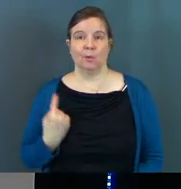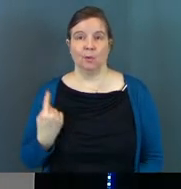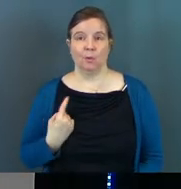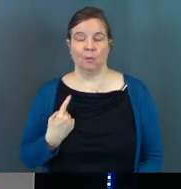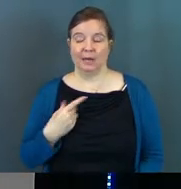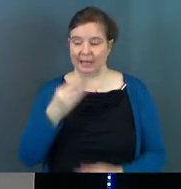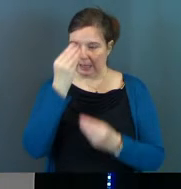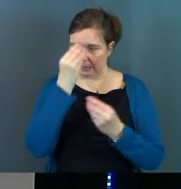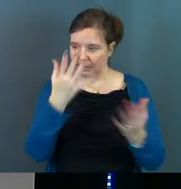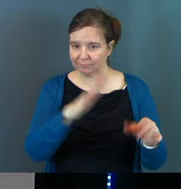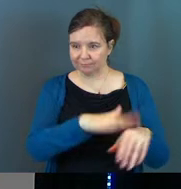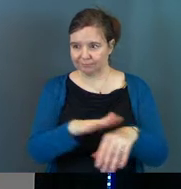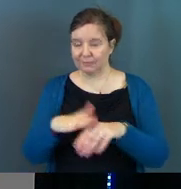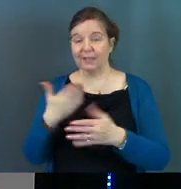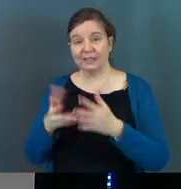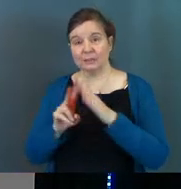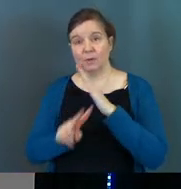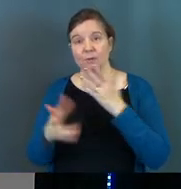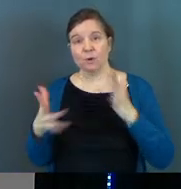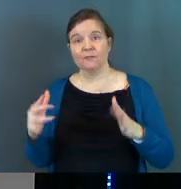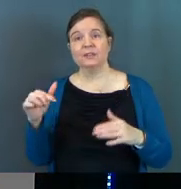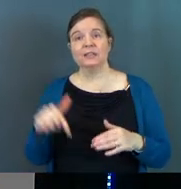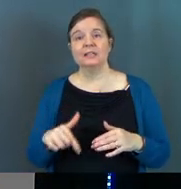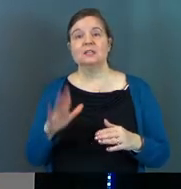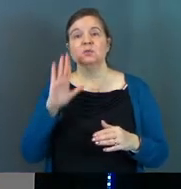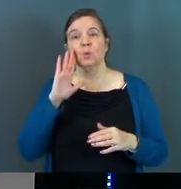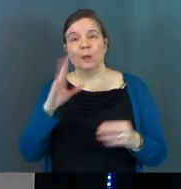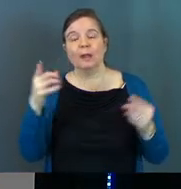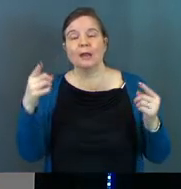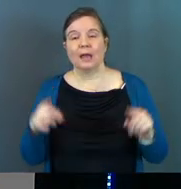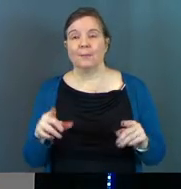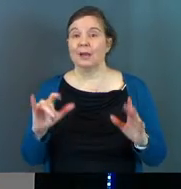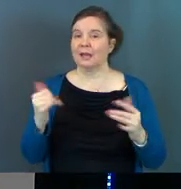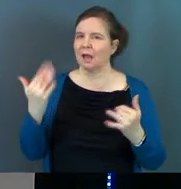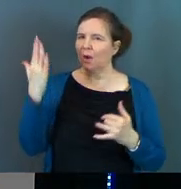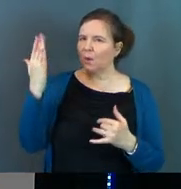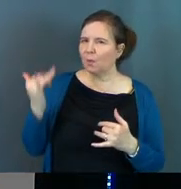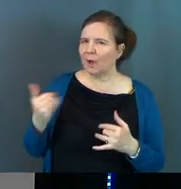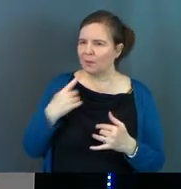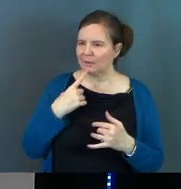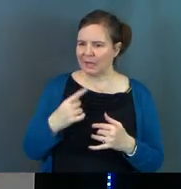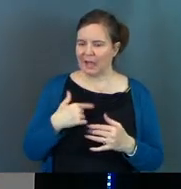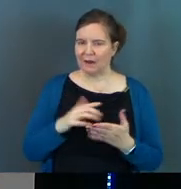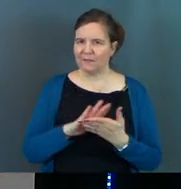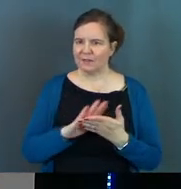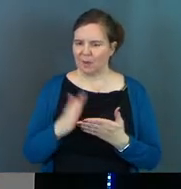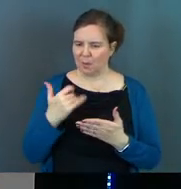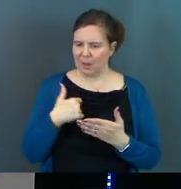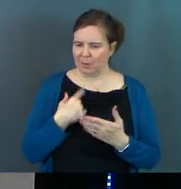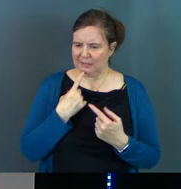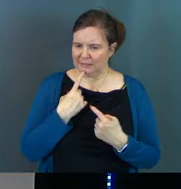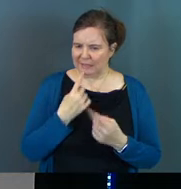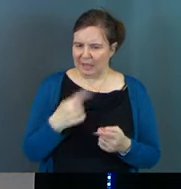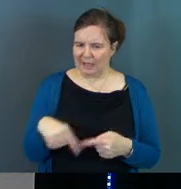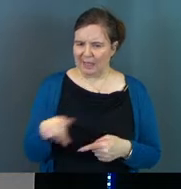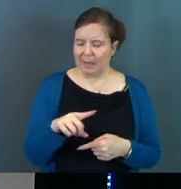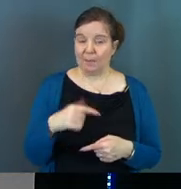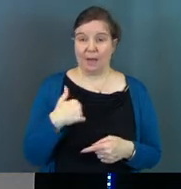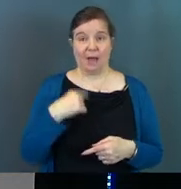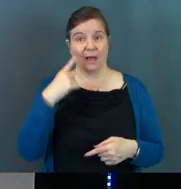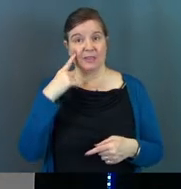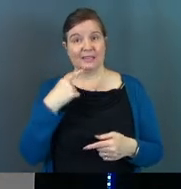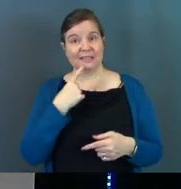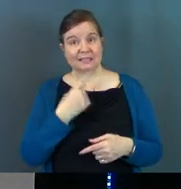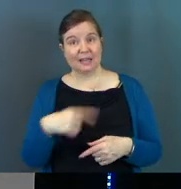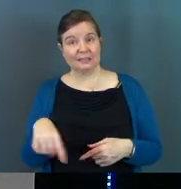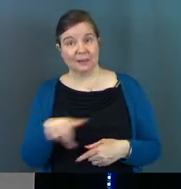he lets them know. And he says, this has been prophesied. This is going to happen. Now, why would he, out of kindness, why would he ever tell them? I